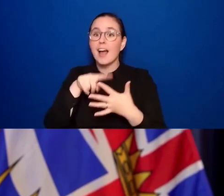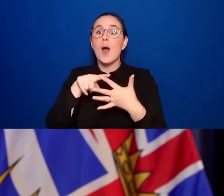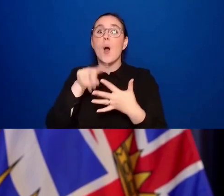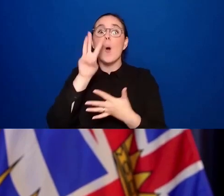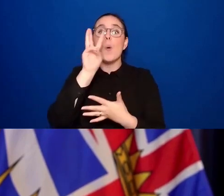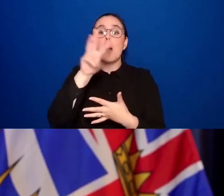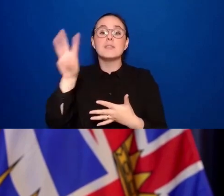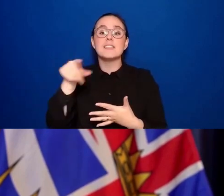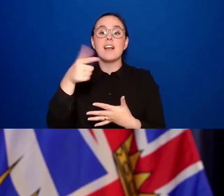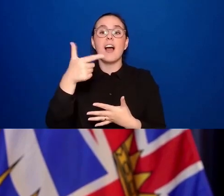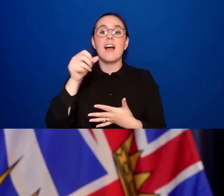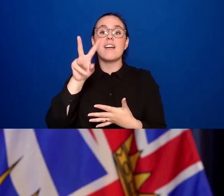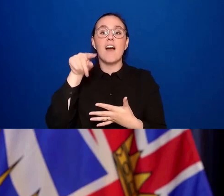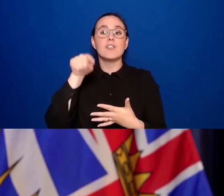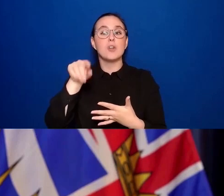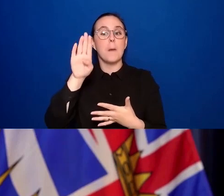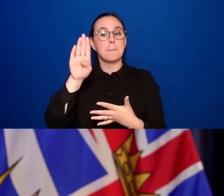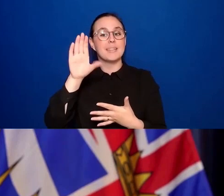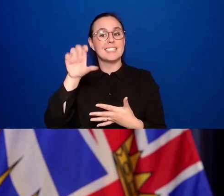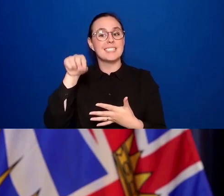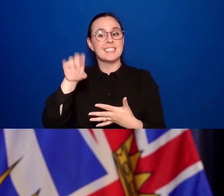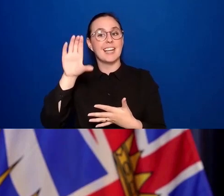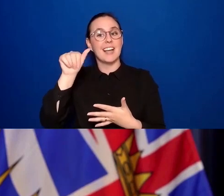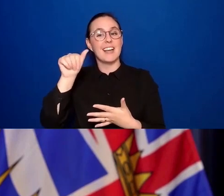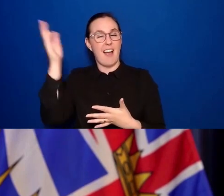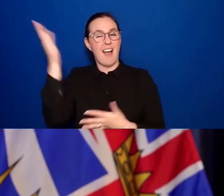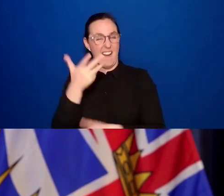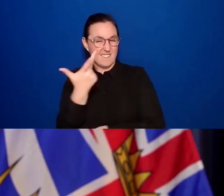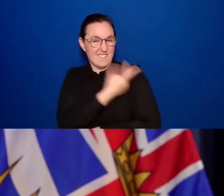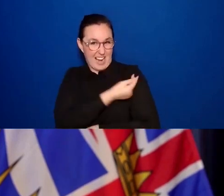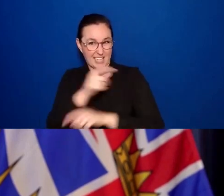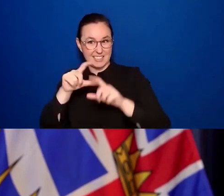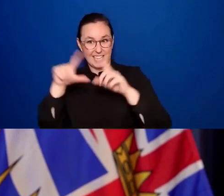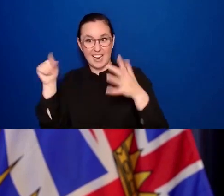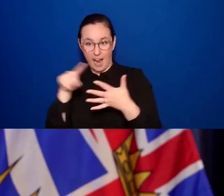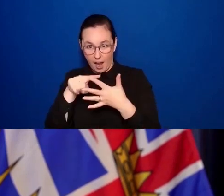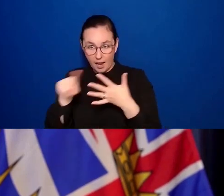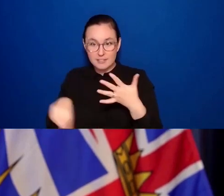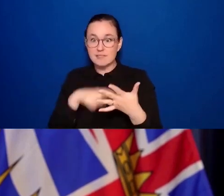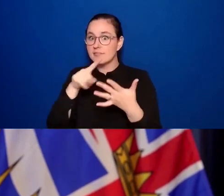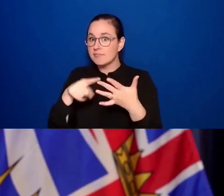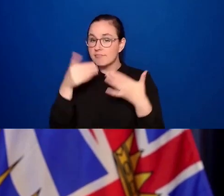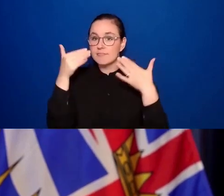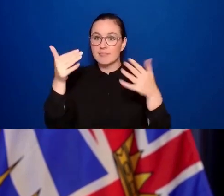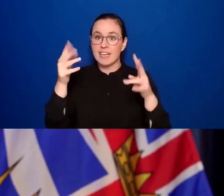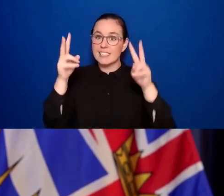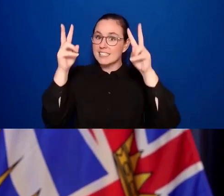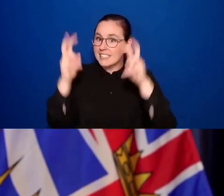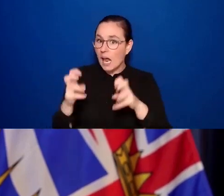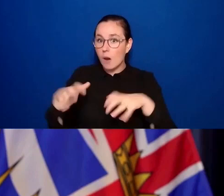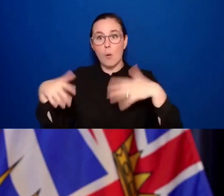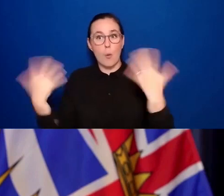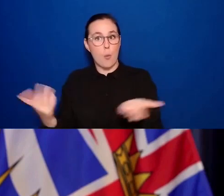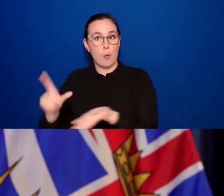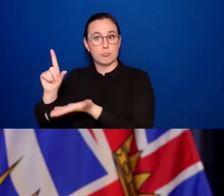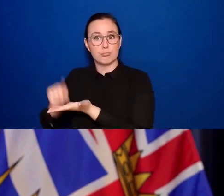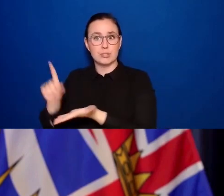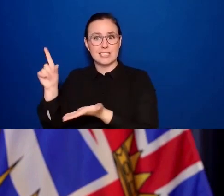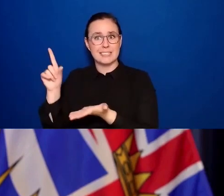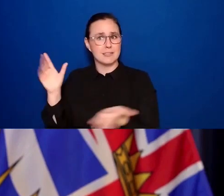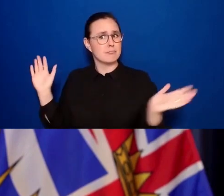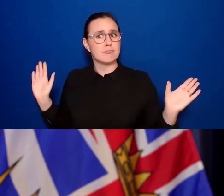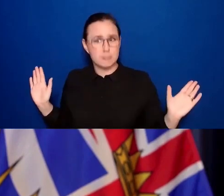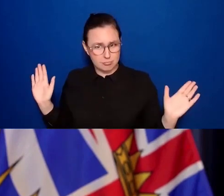or print a copy of our BC vaccine card and store it on our phone or print a paper copy. Now for any reason,